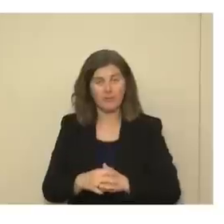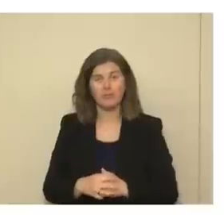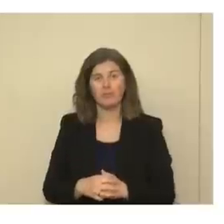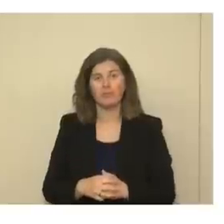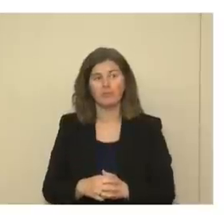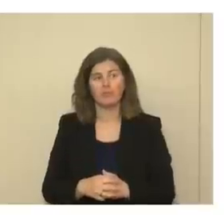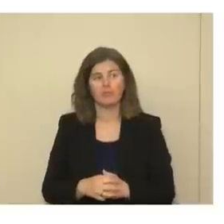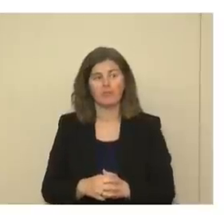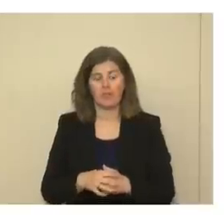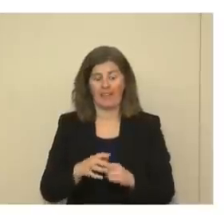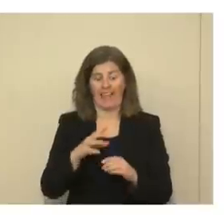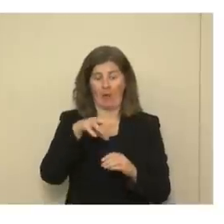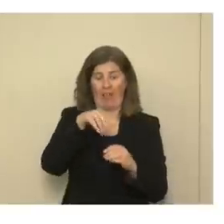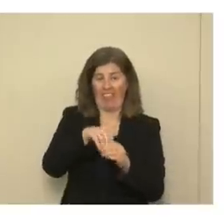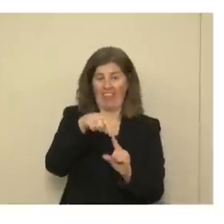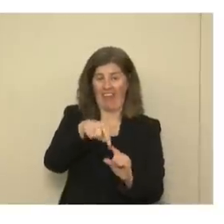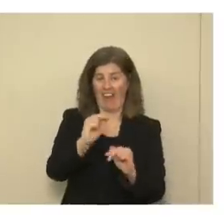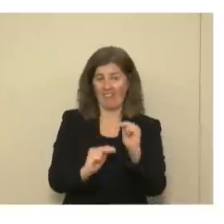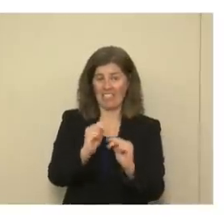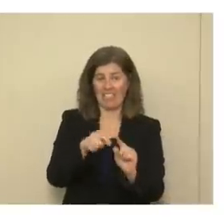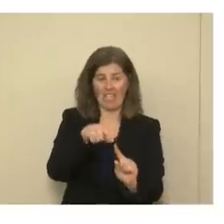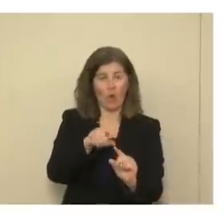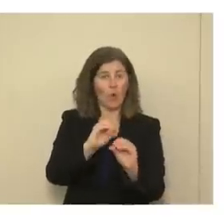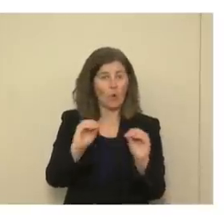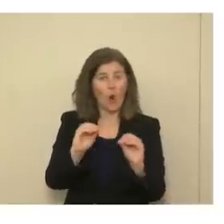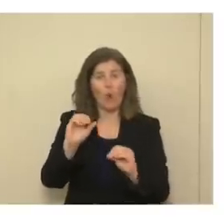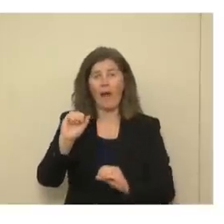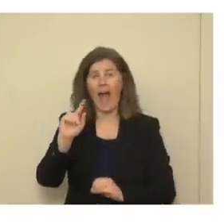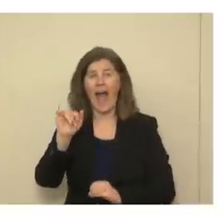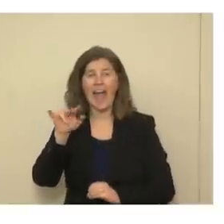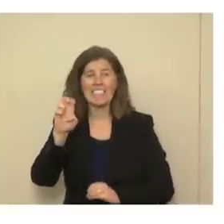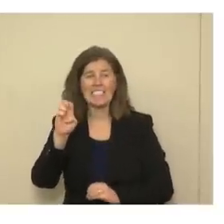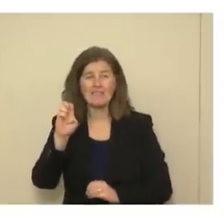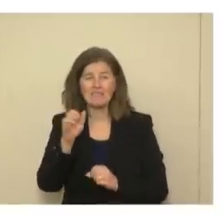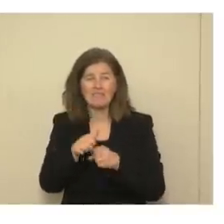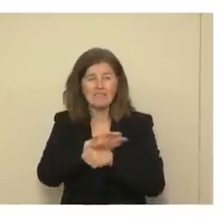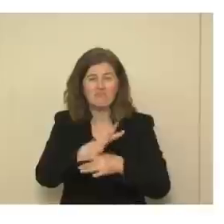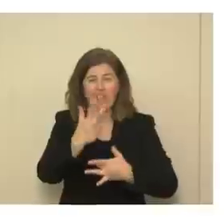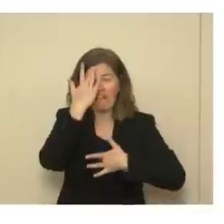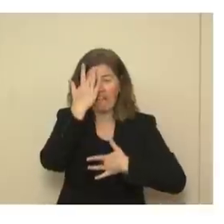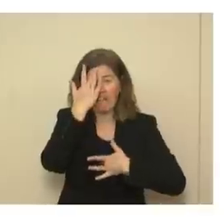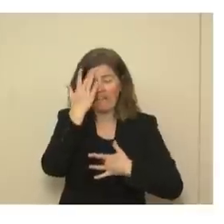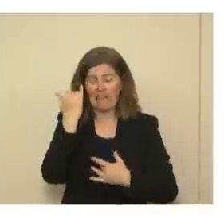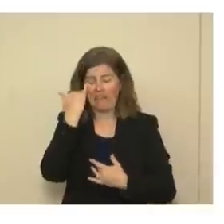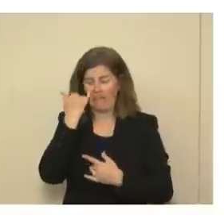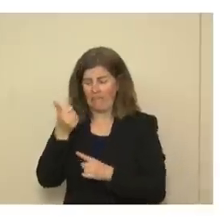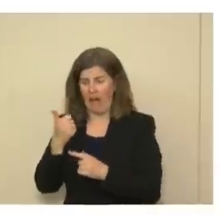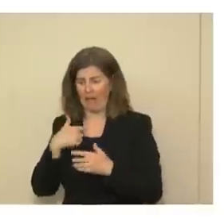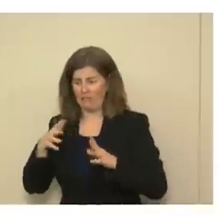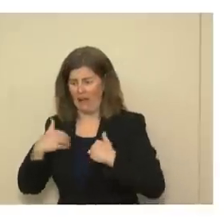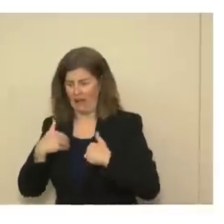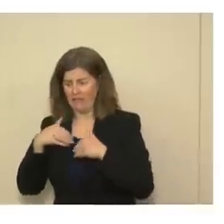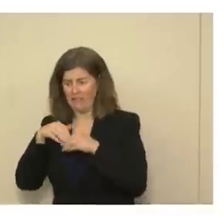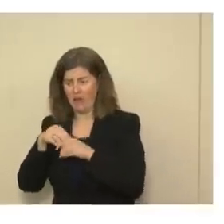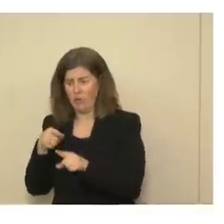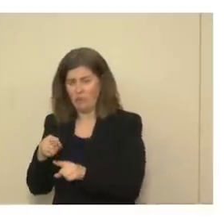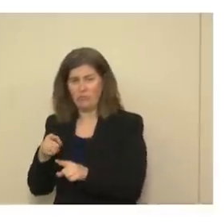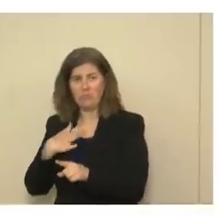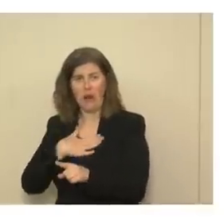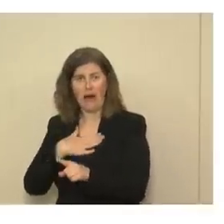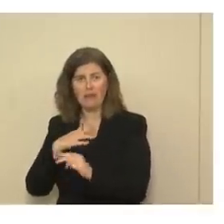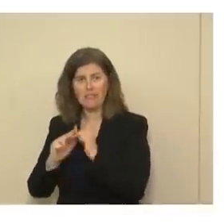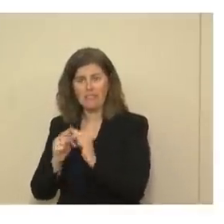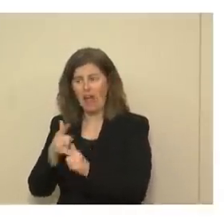want to have no active COVID cases in any facility. So if you are a facility and you have no active COVID